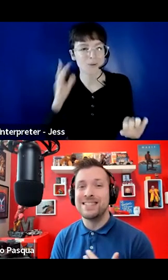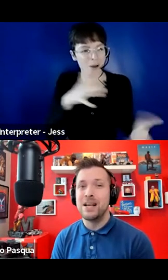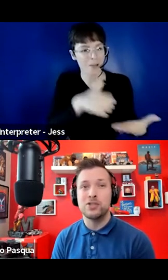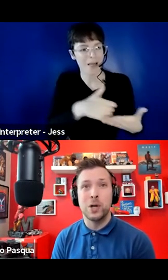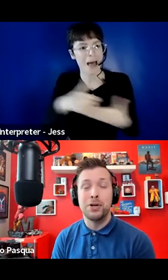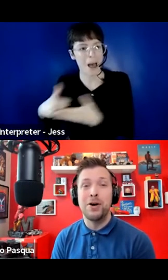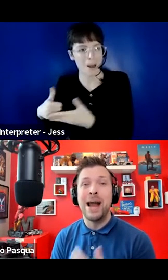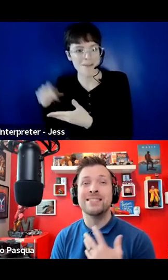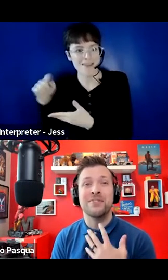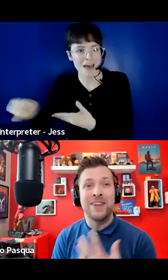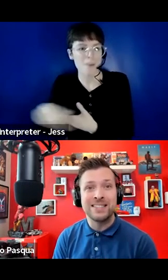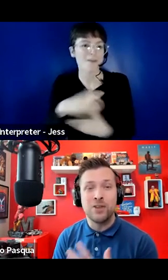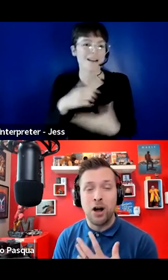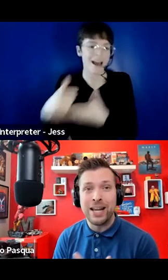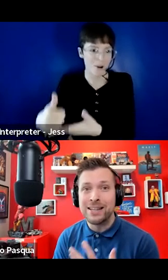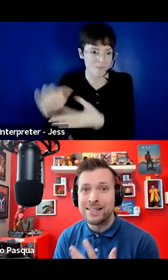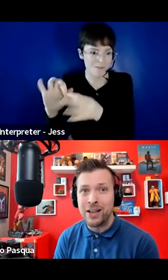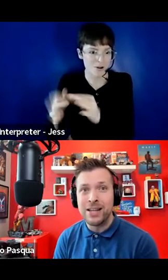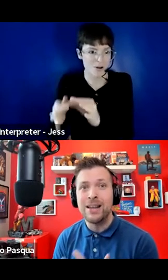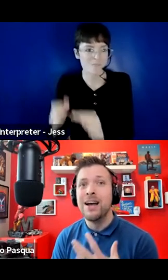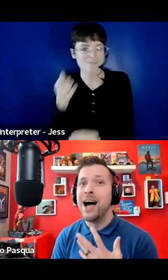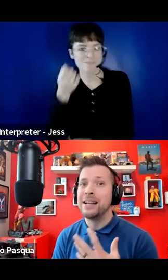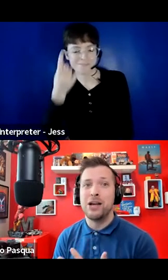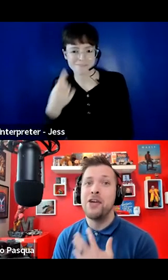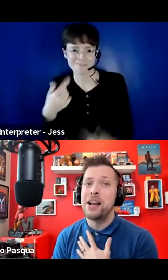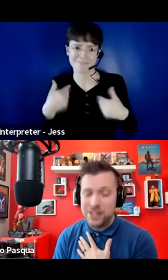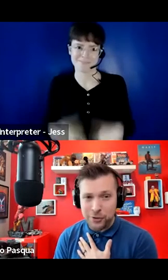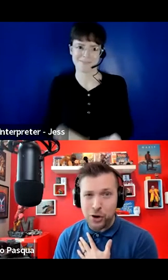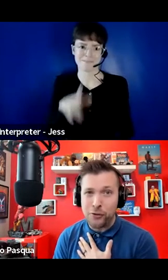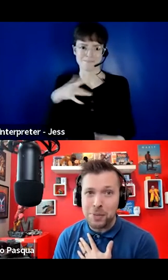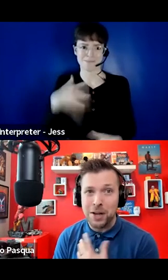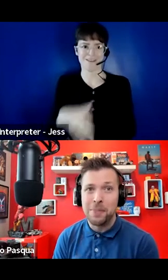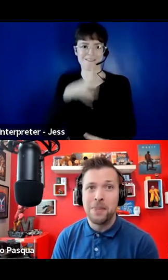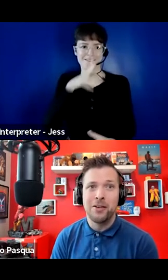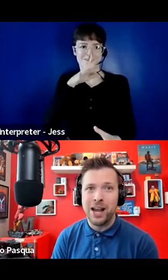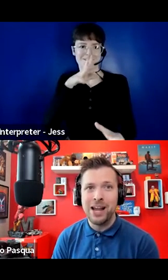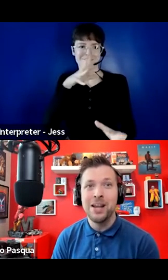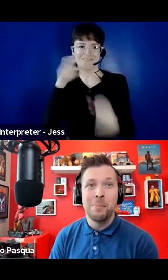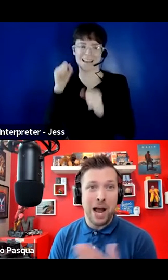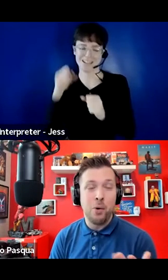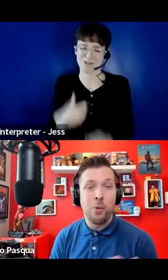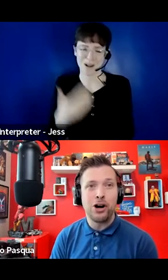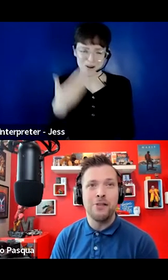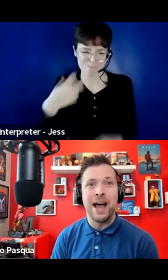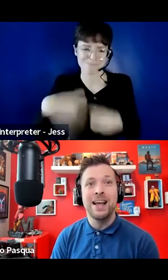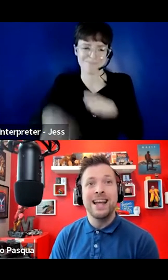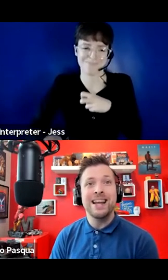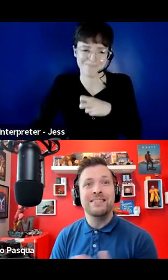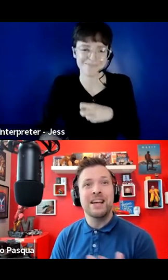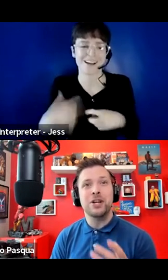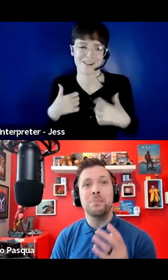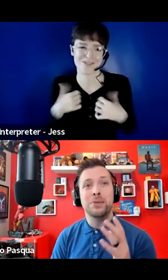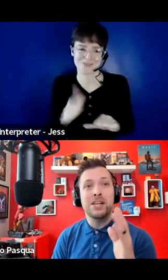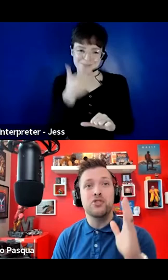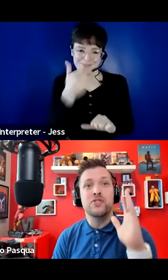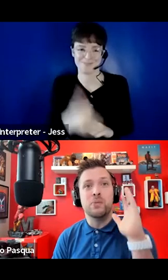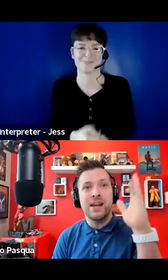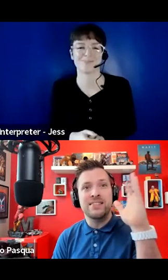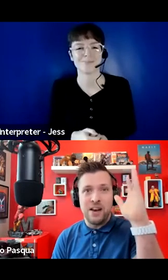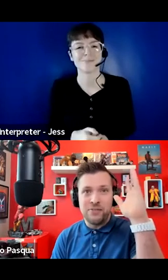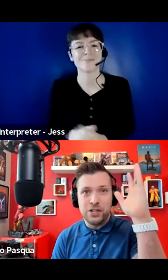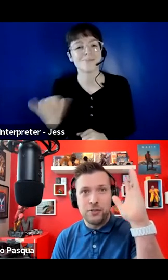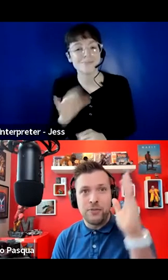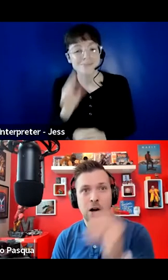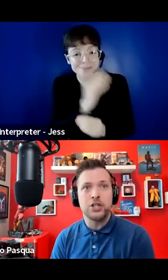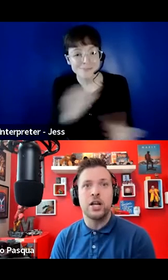as well as the ASL interpreter, and as a fast-talking Italian, I can tell you that is difficult for me, okay? But I will work on that. In addition, please use the